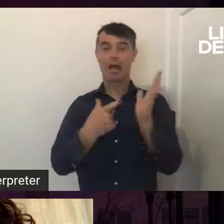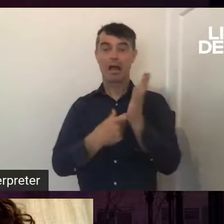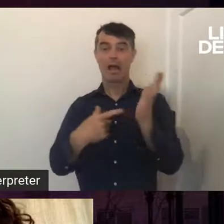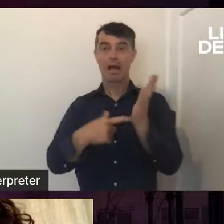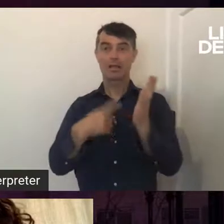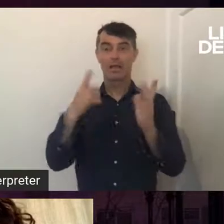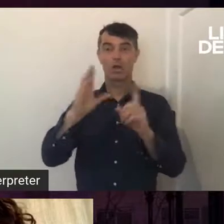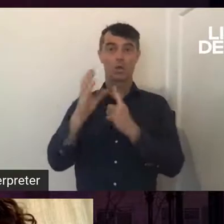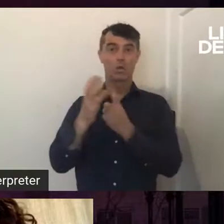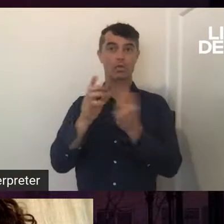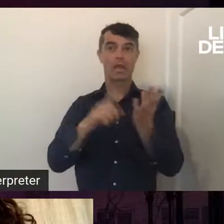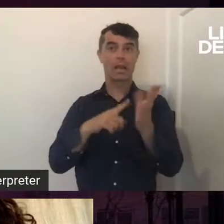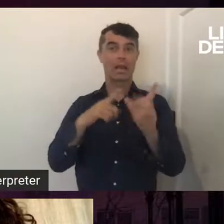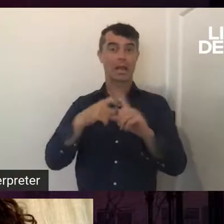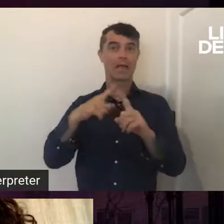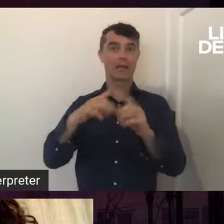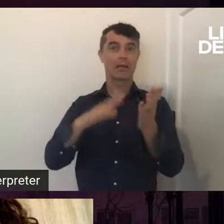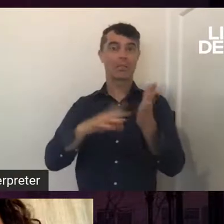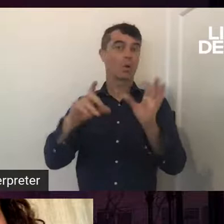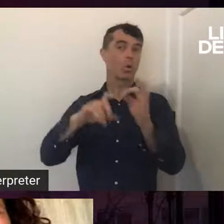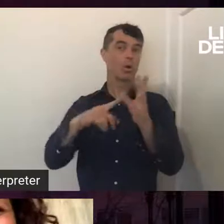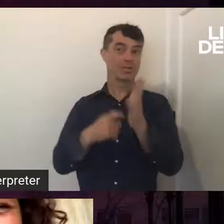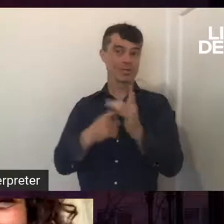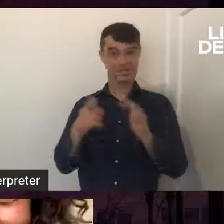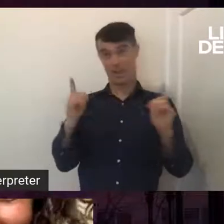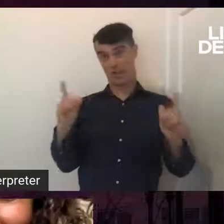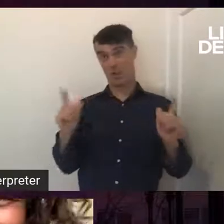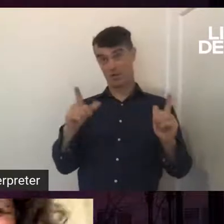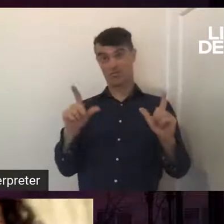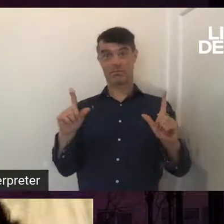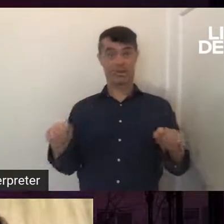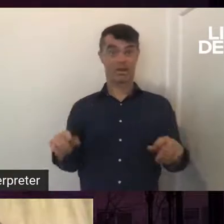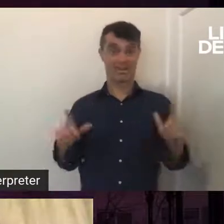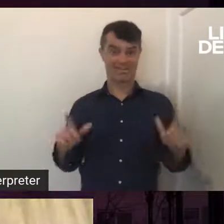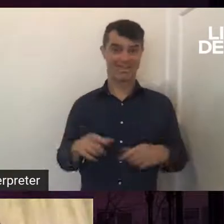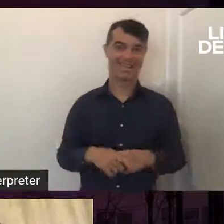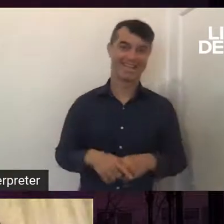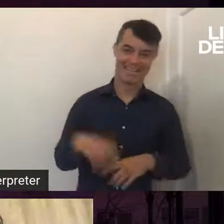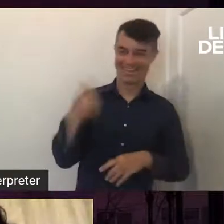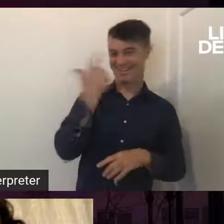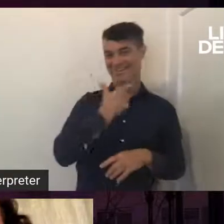Macquarie. There's a lot that you've done in such a short time.